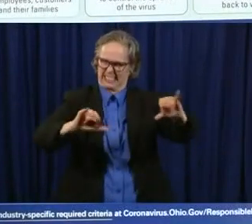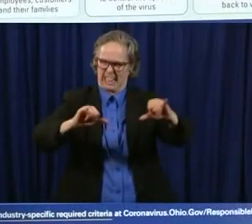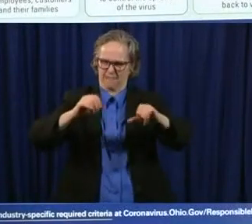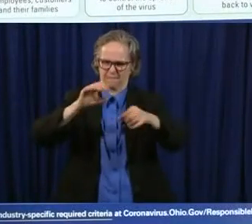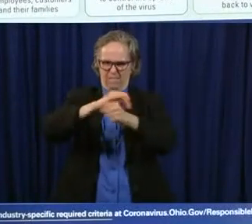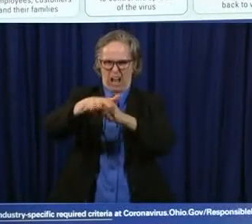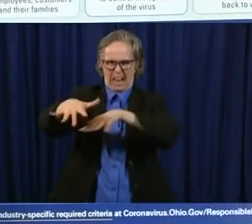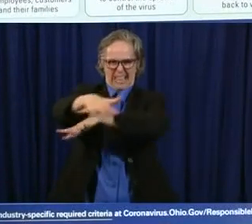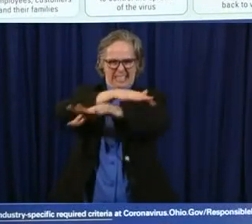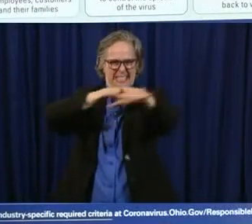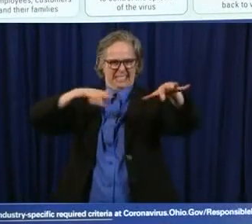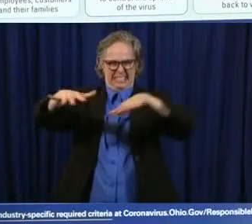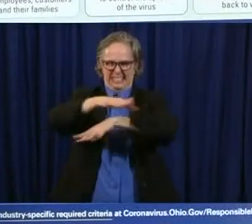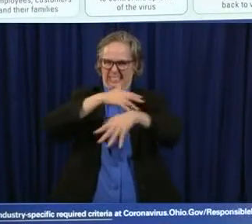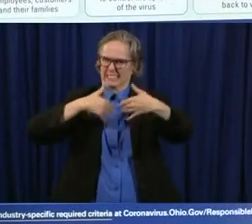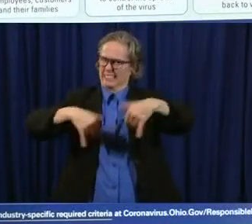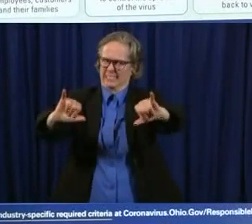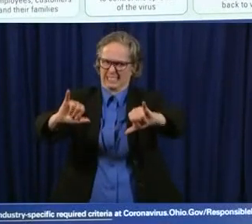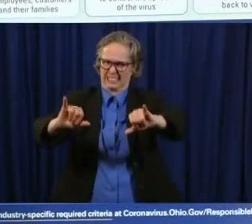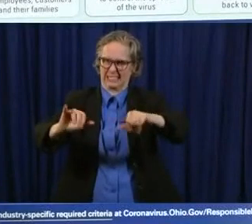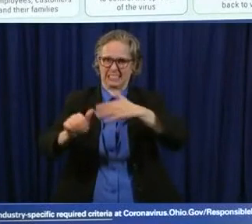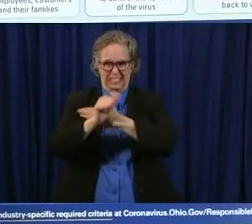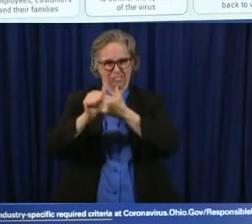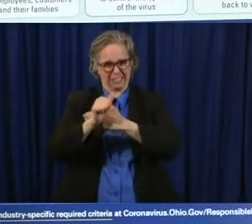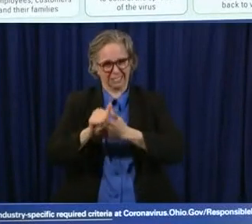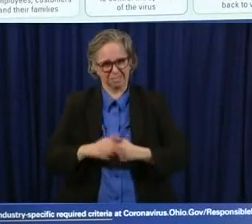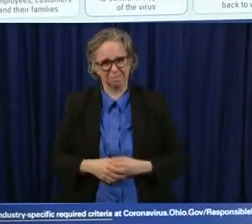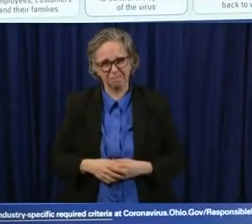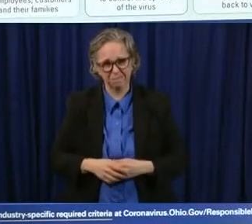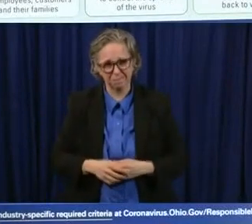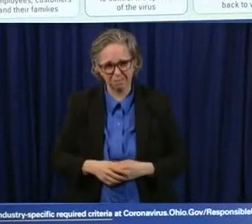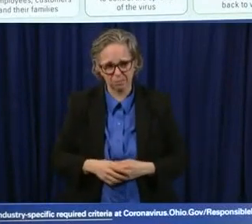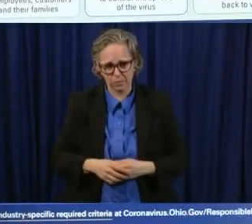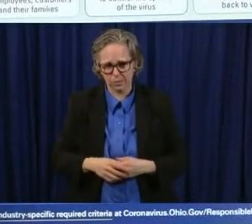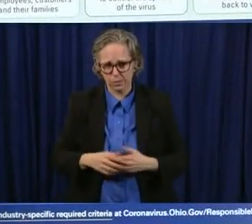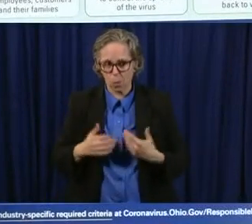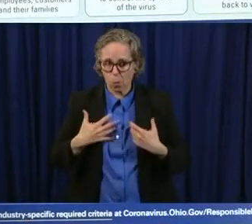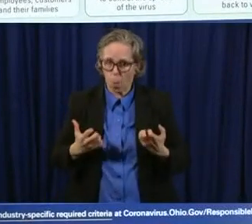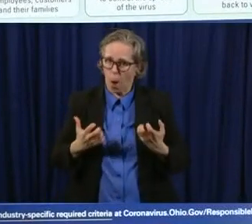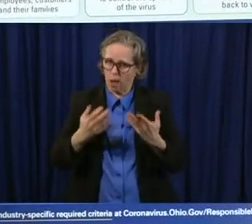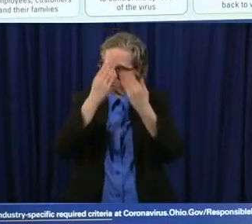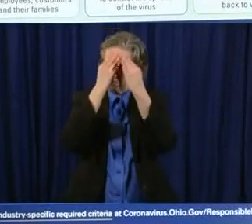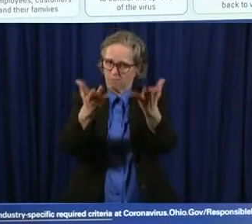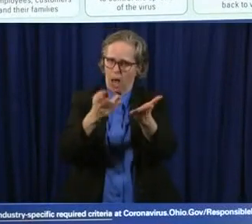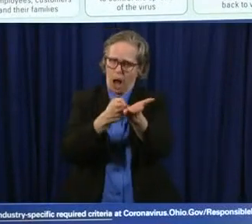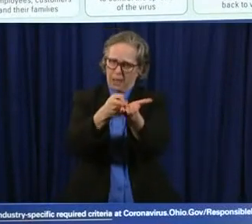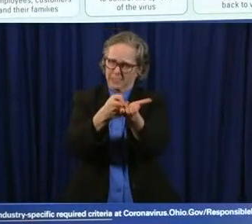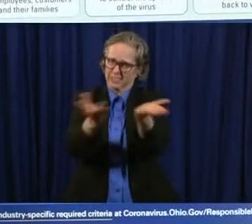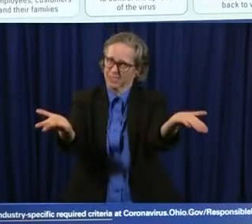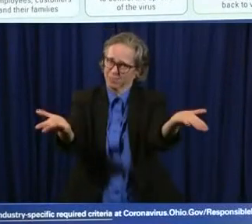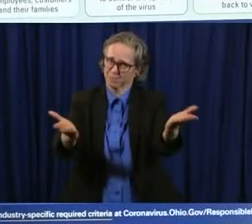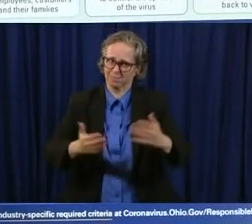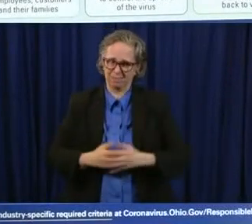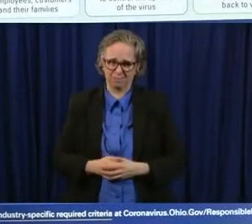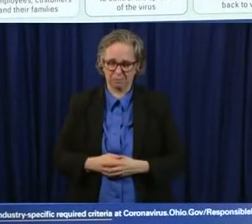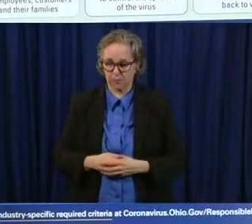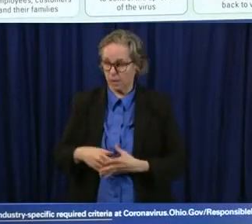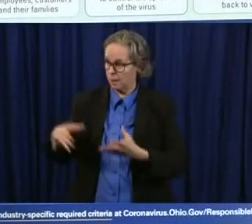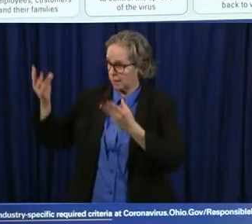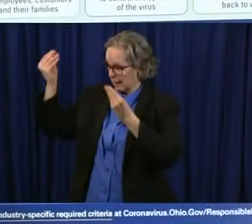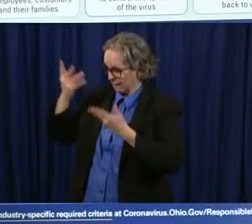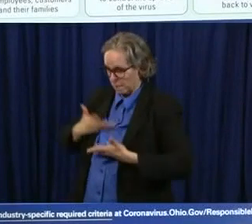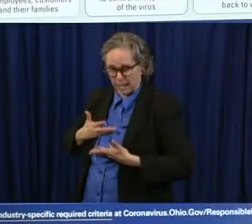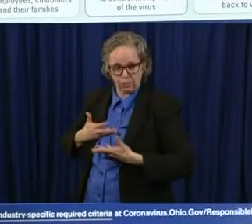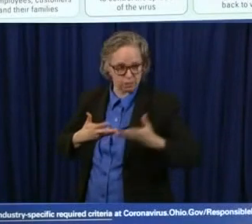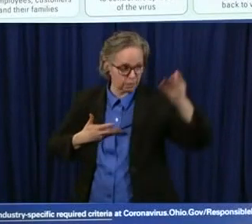do every single day is to try to tell you the truth the best we knew the truth the best we knew the facts uh and when i started this